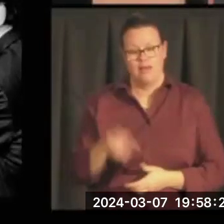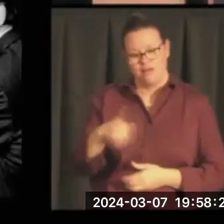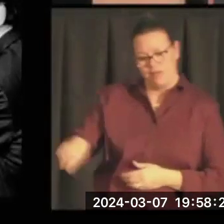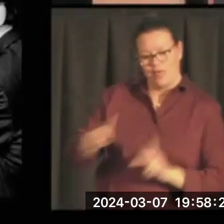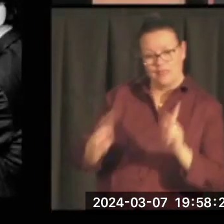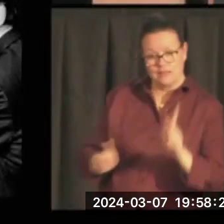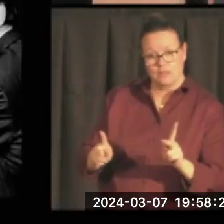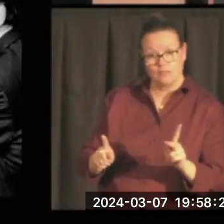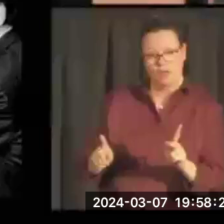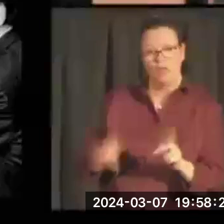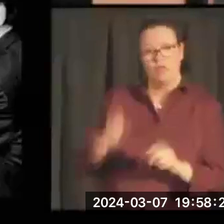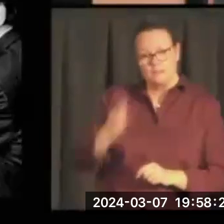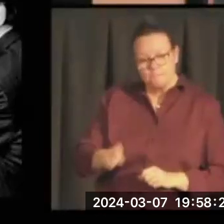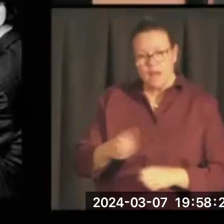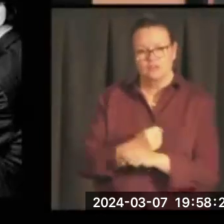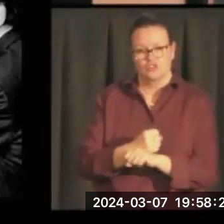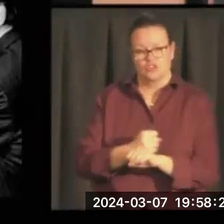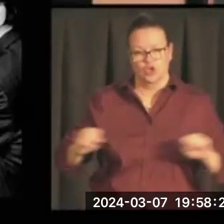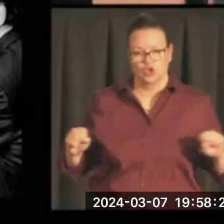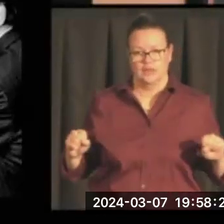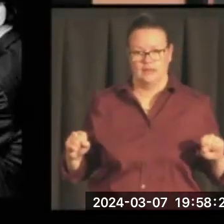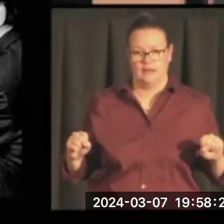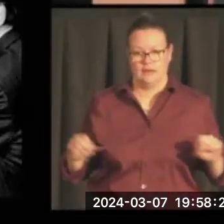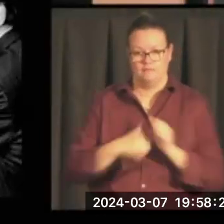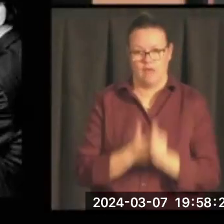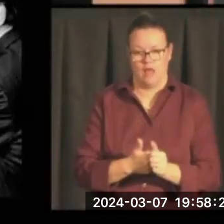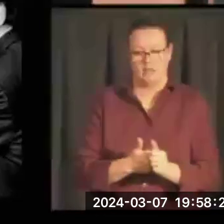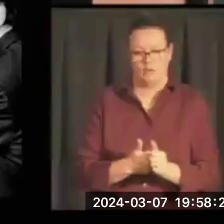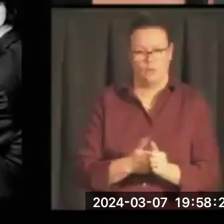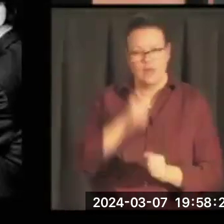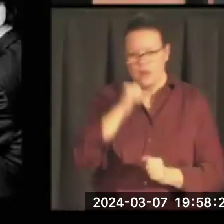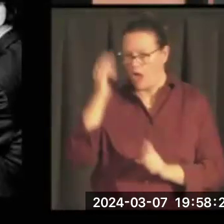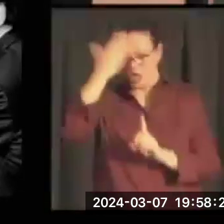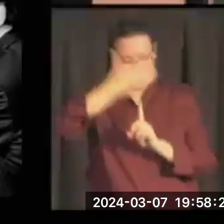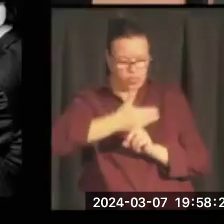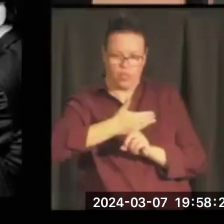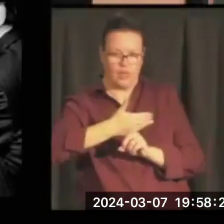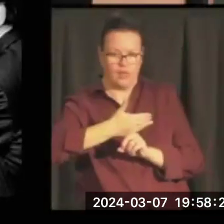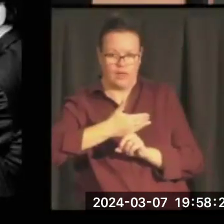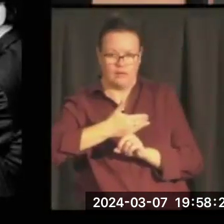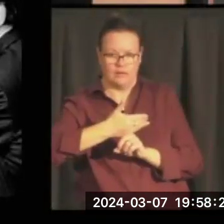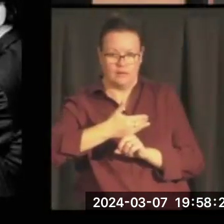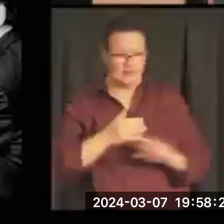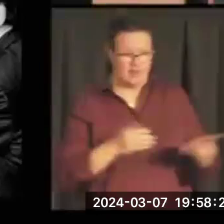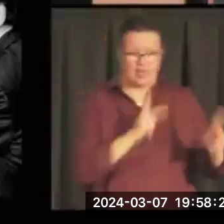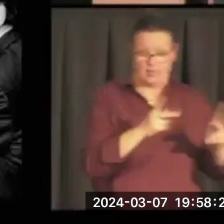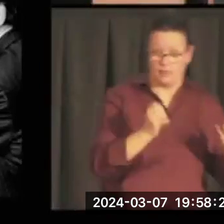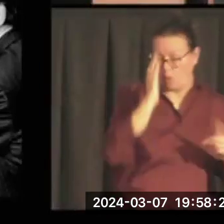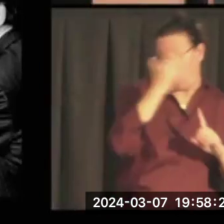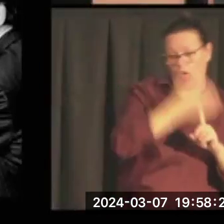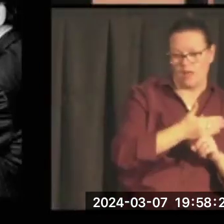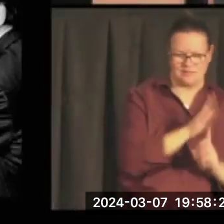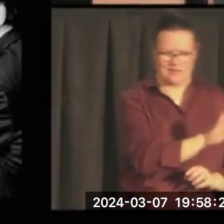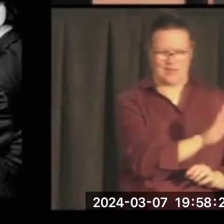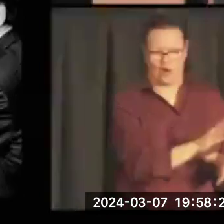under the cloak of obscurity is the people's business, as defined